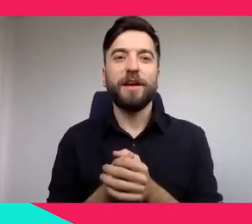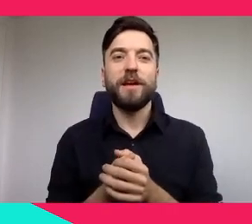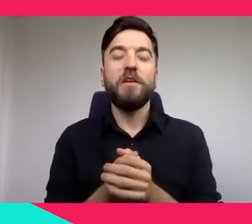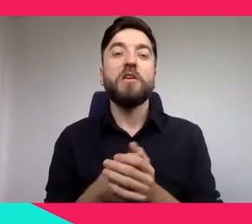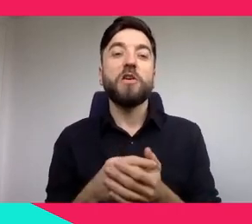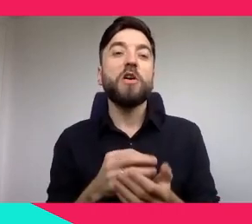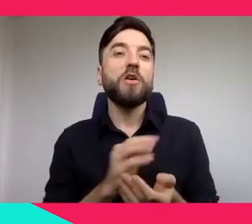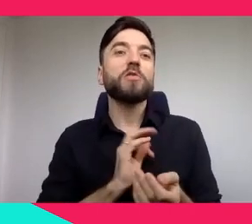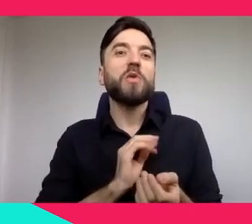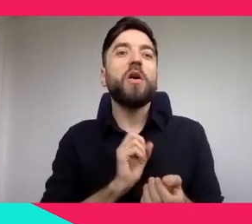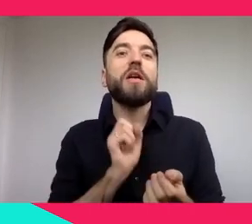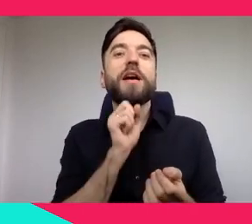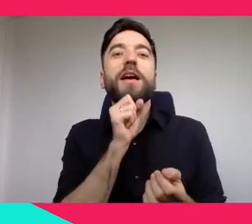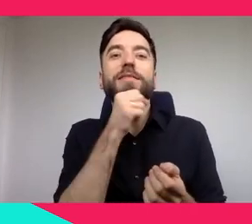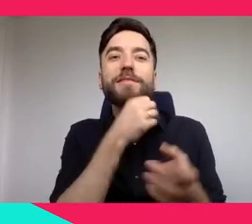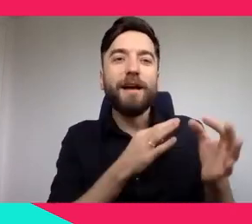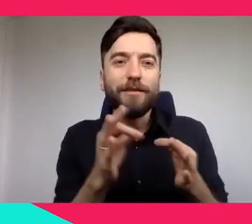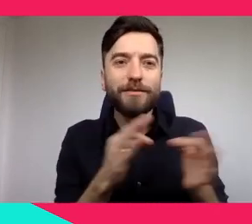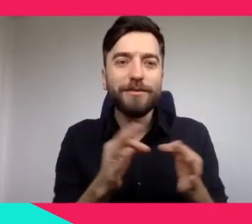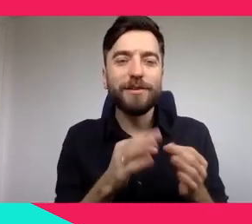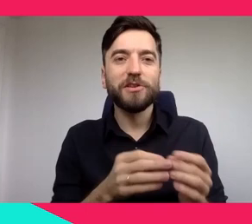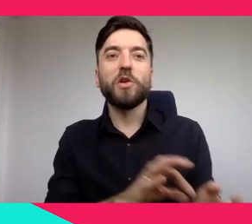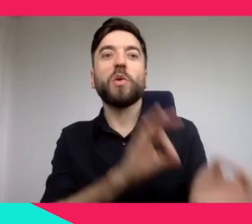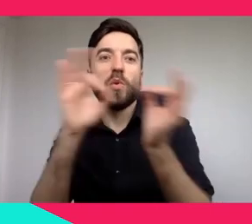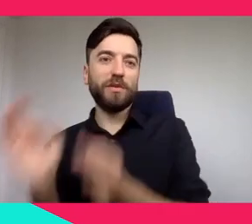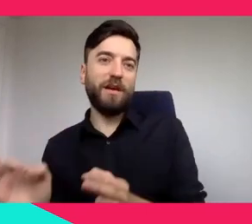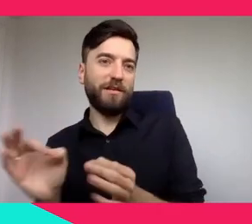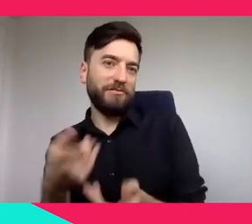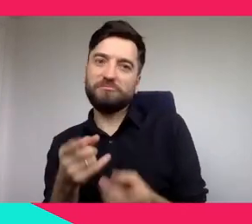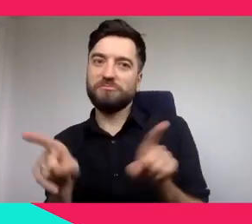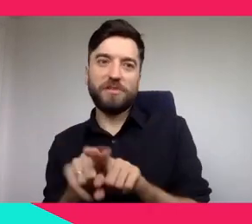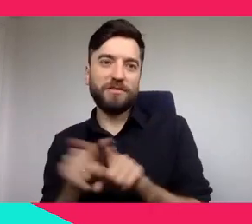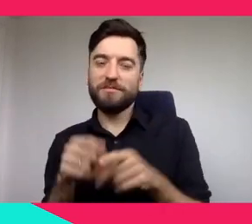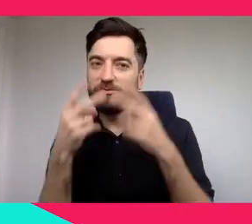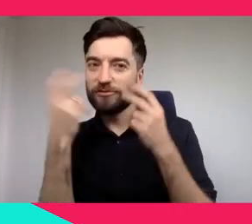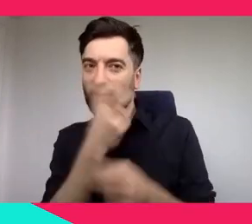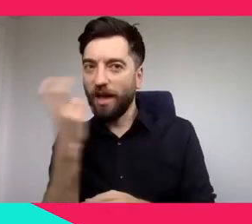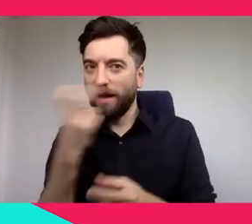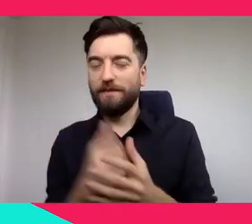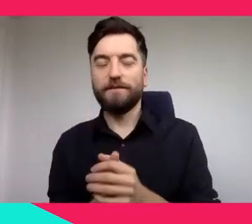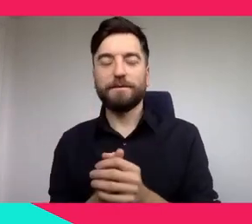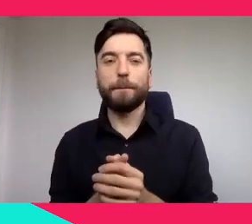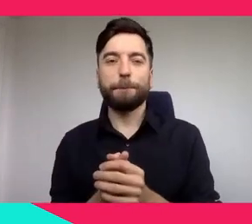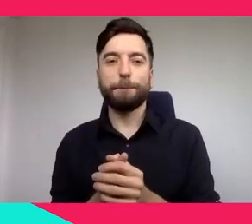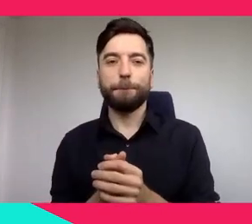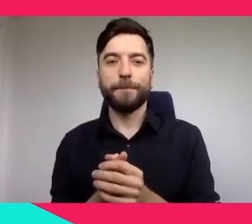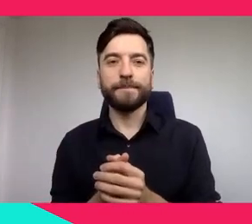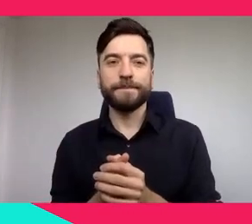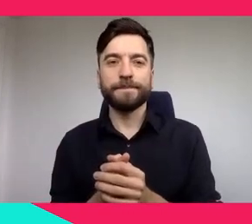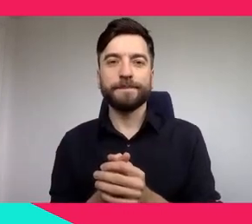The museum names, there are also effective brands that are, in most cases, unexploited.